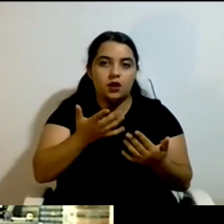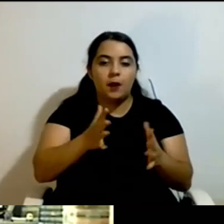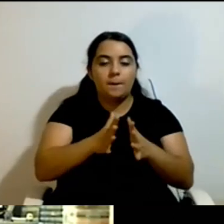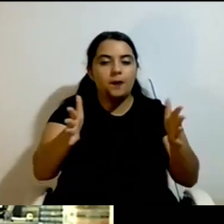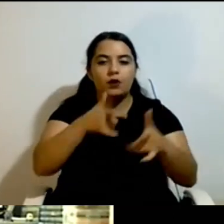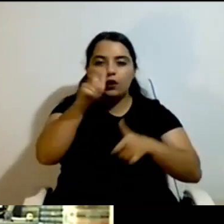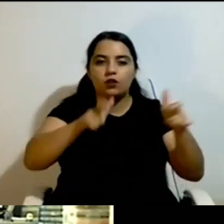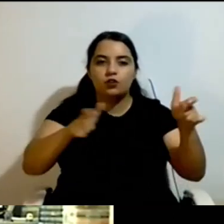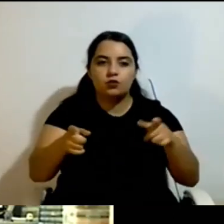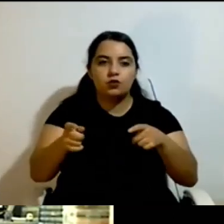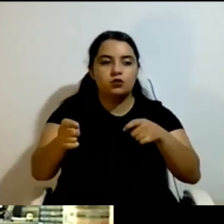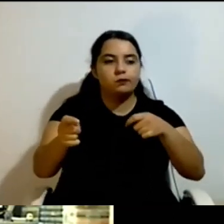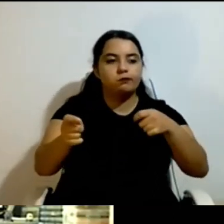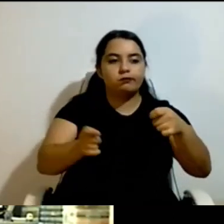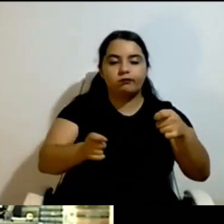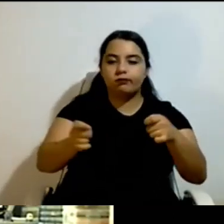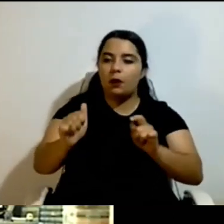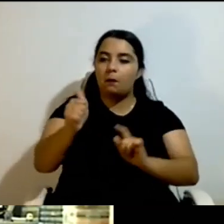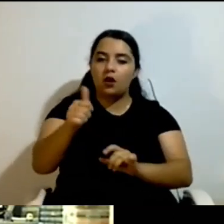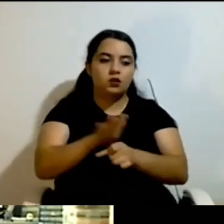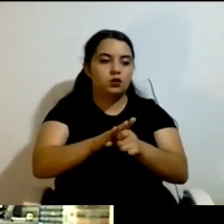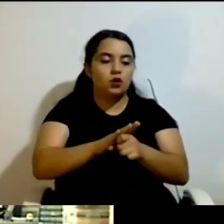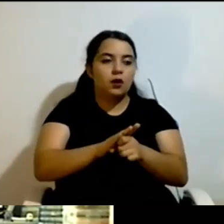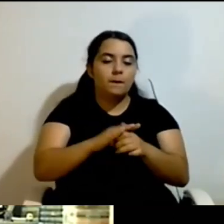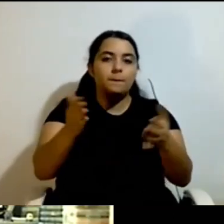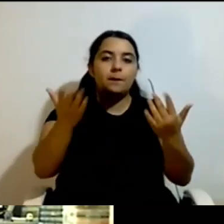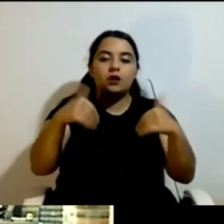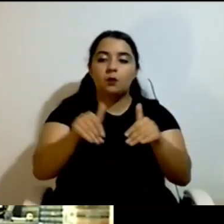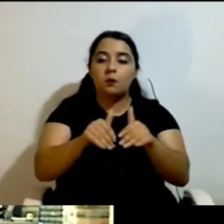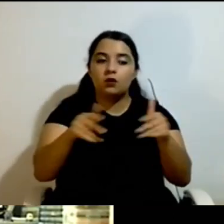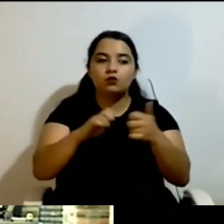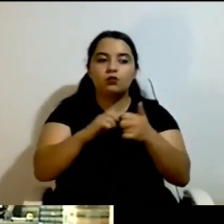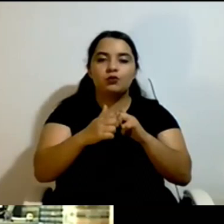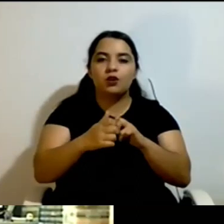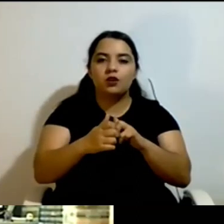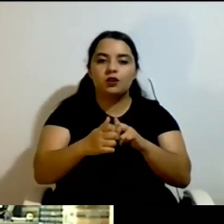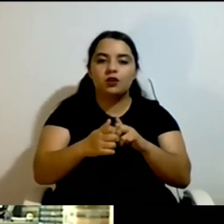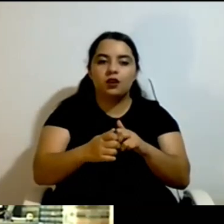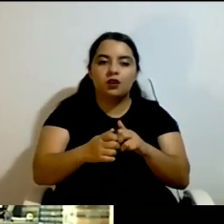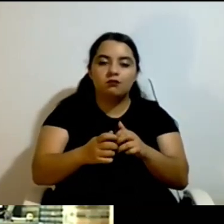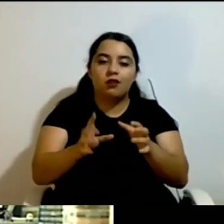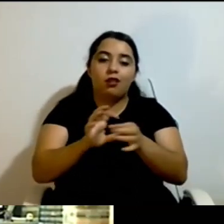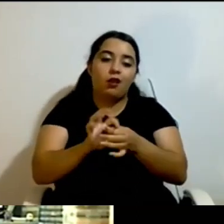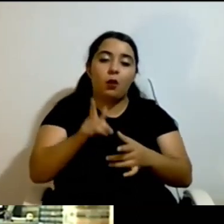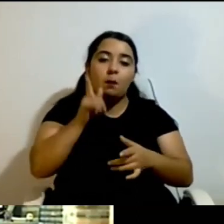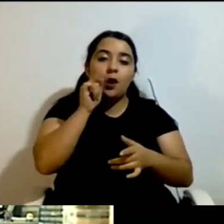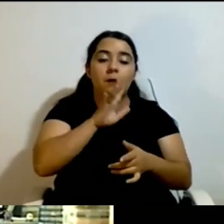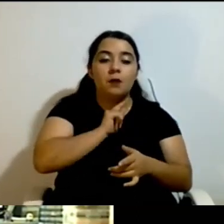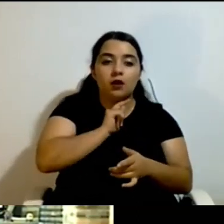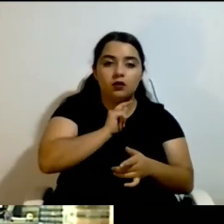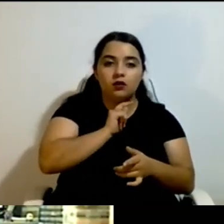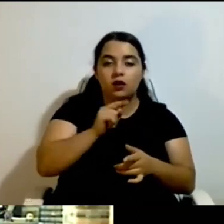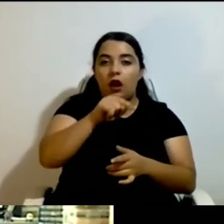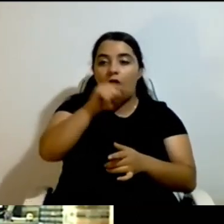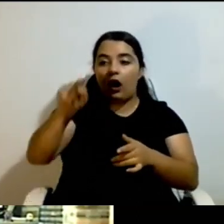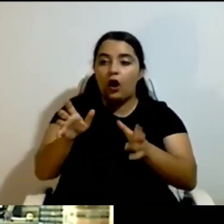said before. So we made also a parent group and had parents discuss and encourage each other to give their